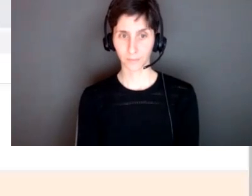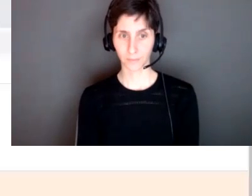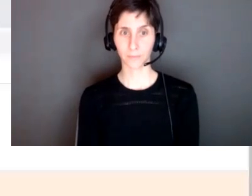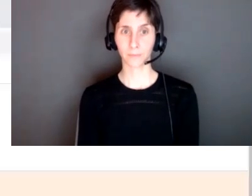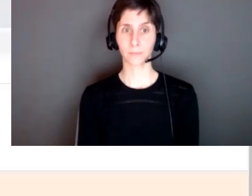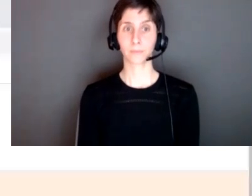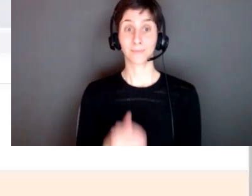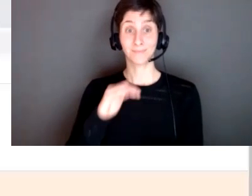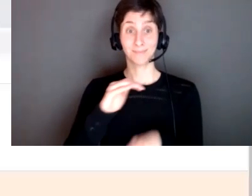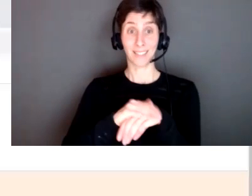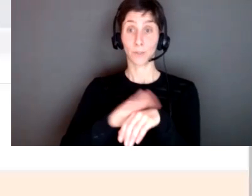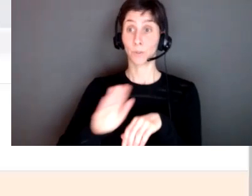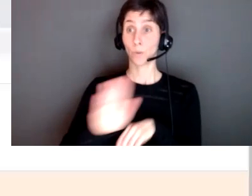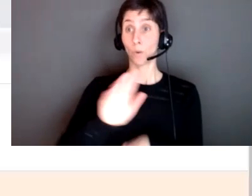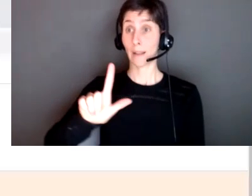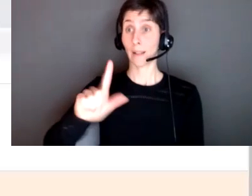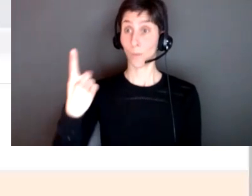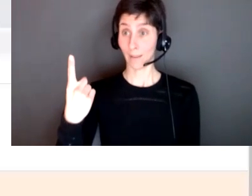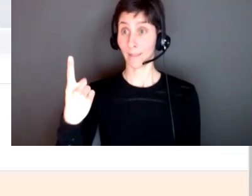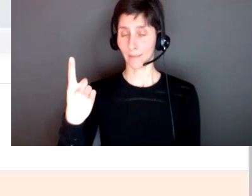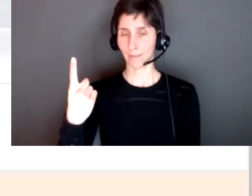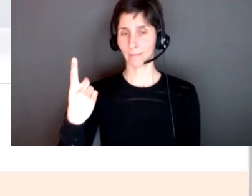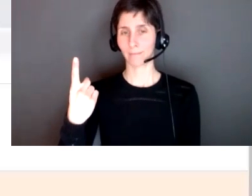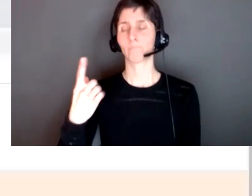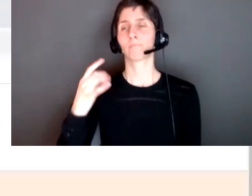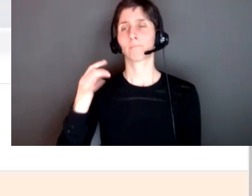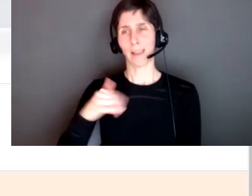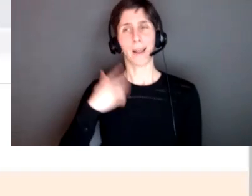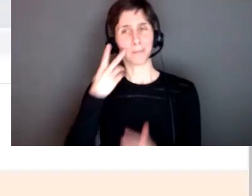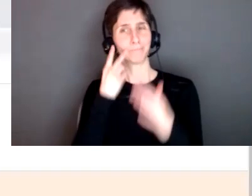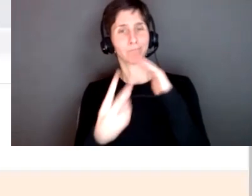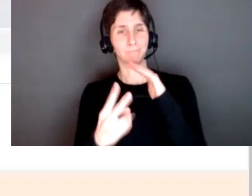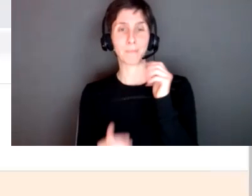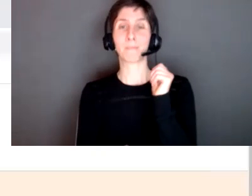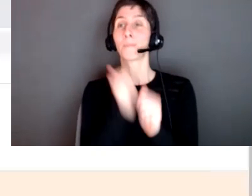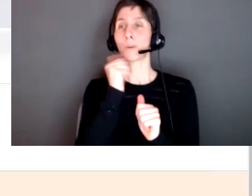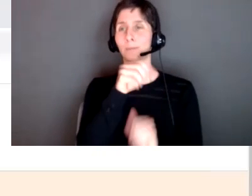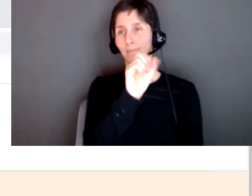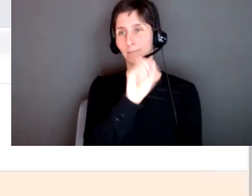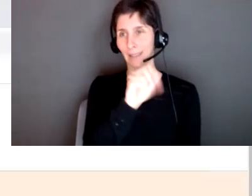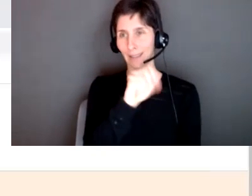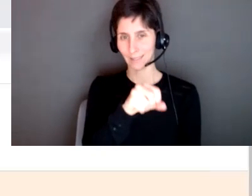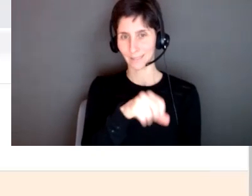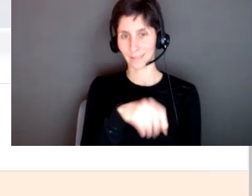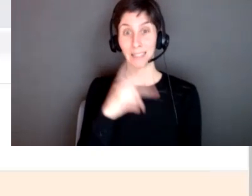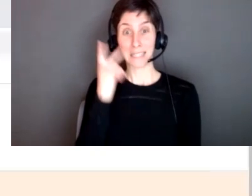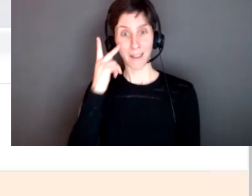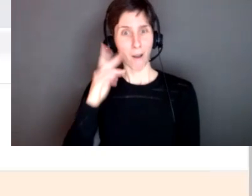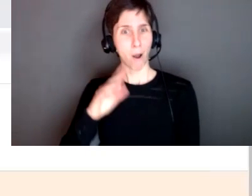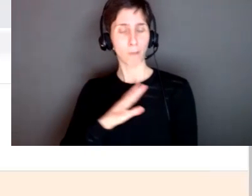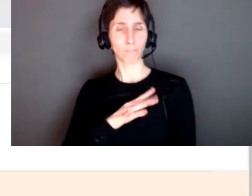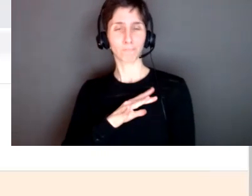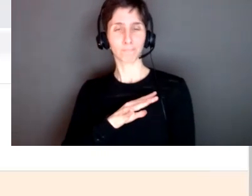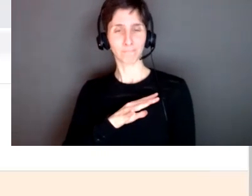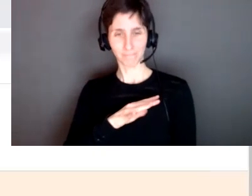your l1 so as expected the the great majority was yes but i am excited to see that we